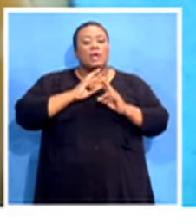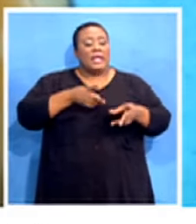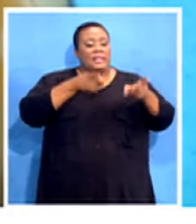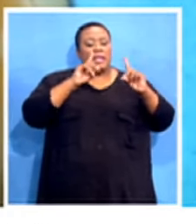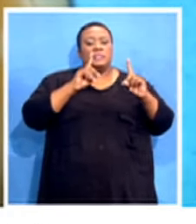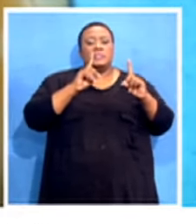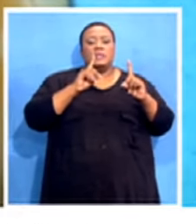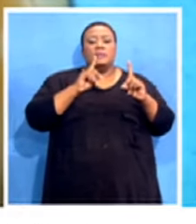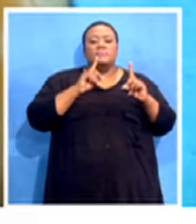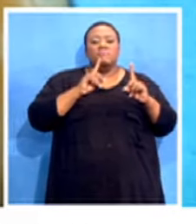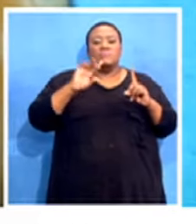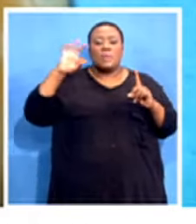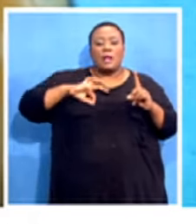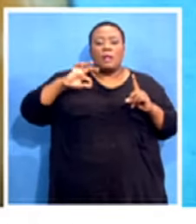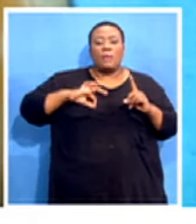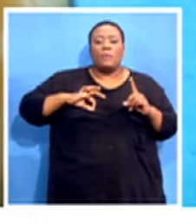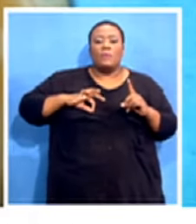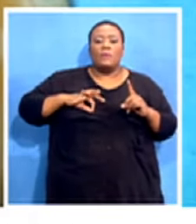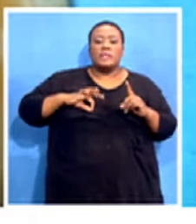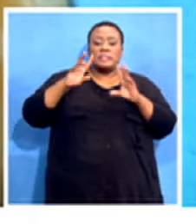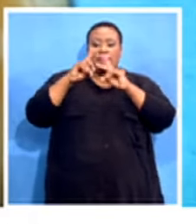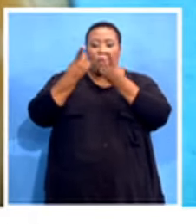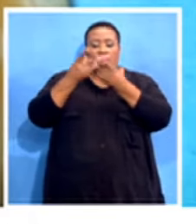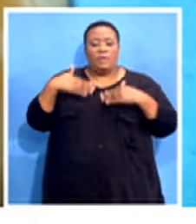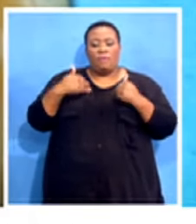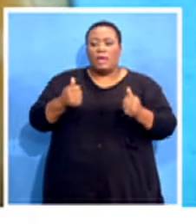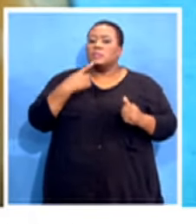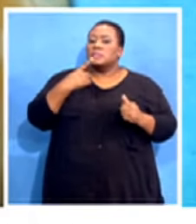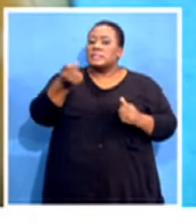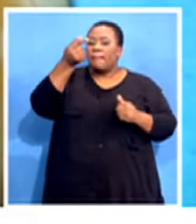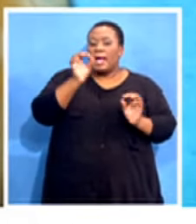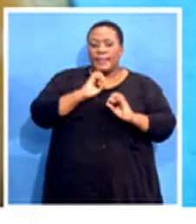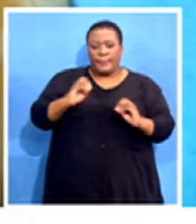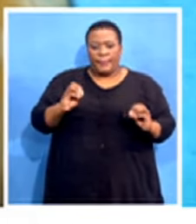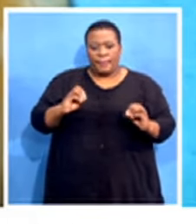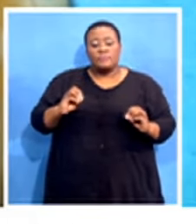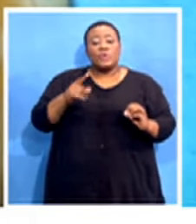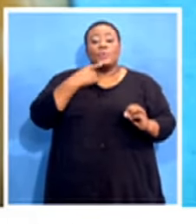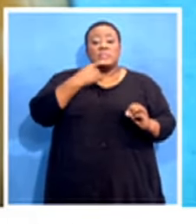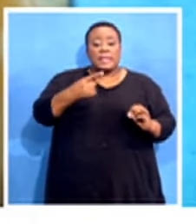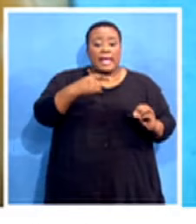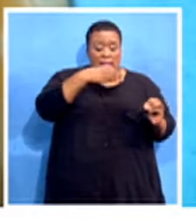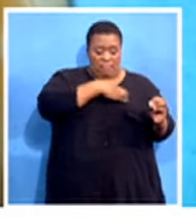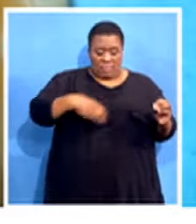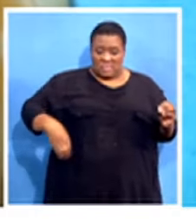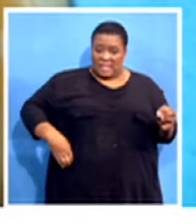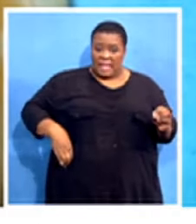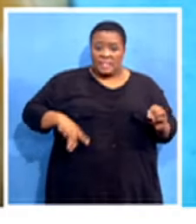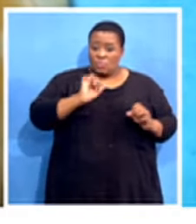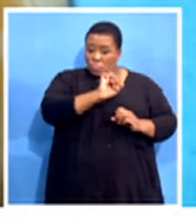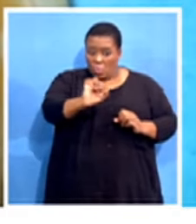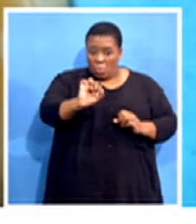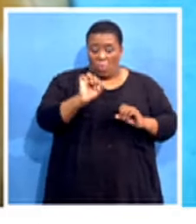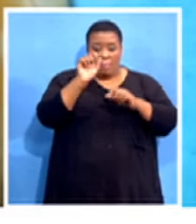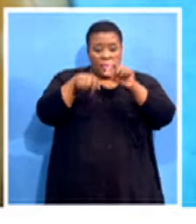still comes back to us and say they don't have a mandate, which is their representatives. So we are saying, President, your people are not showing any seriousness with